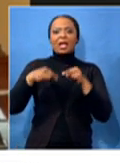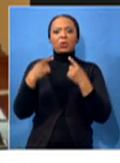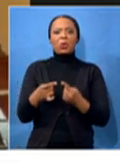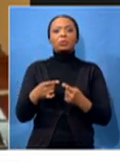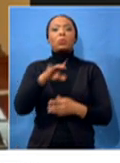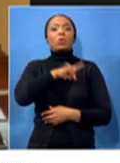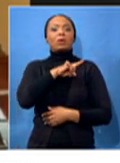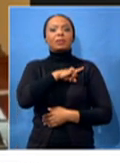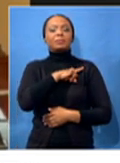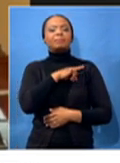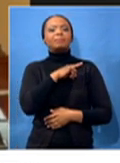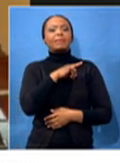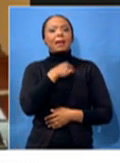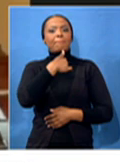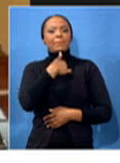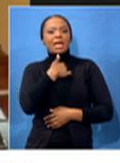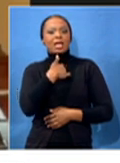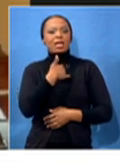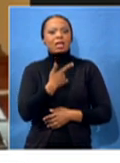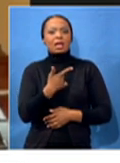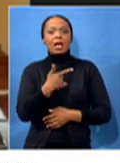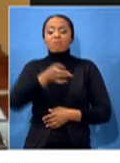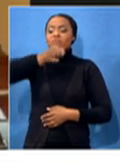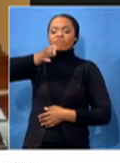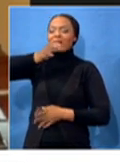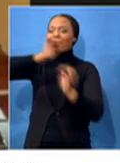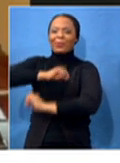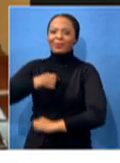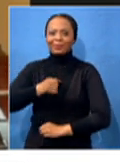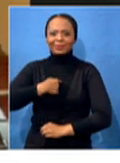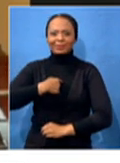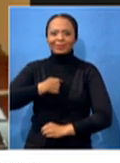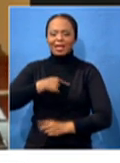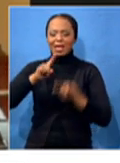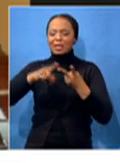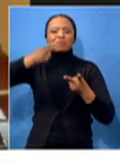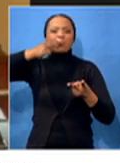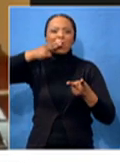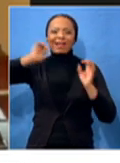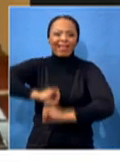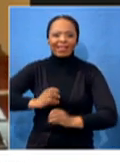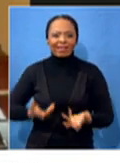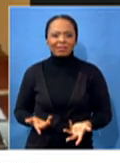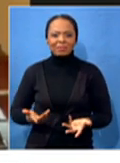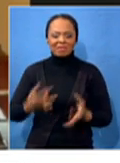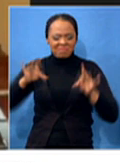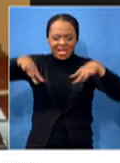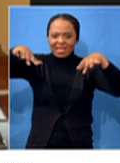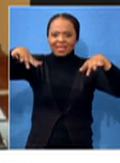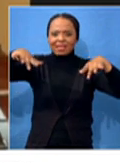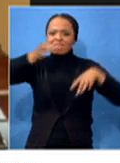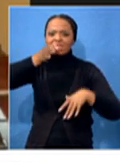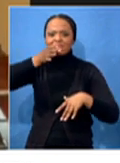I was not drinking alcohol, I was not smoking, I was forever in the gym.